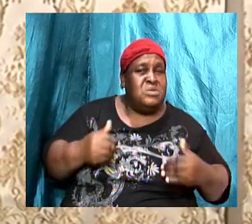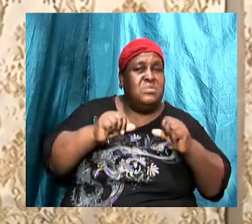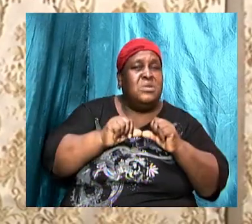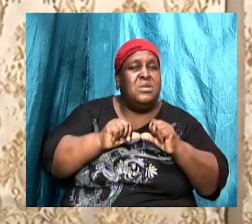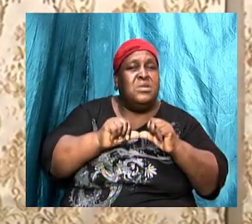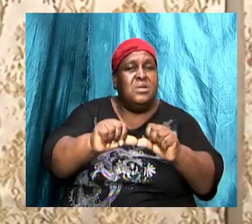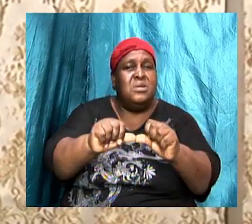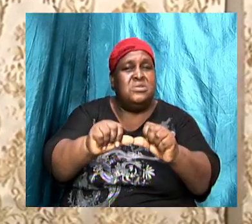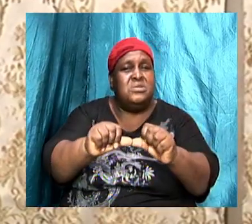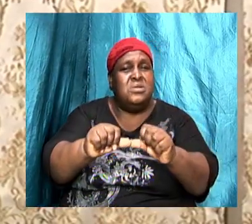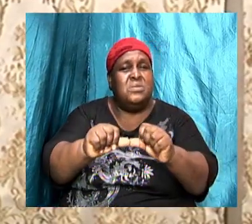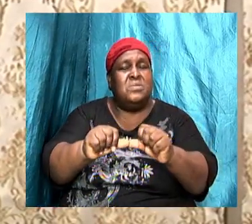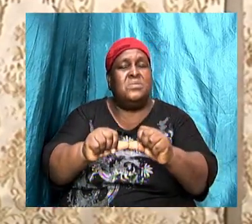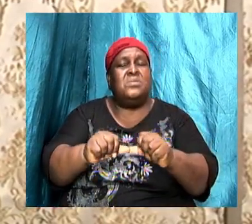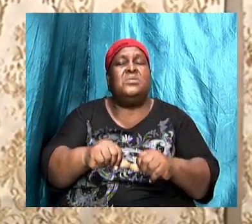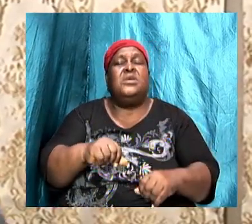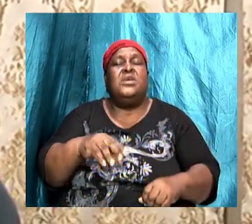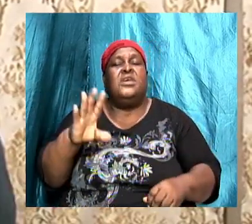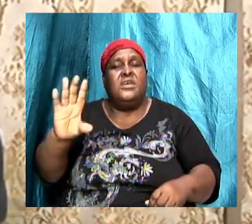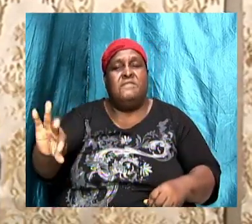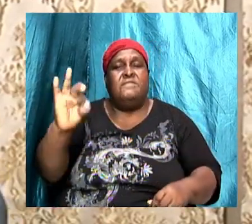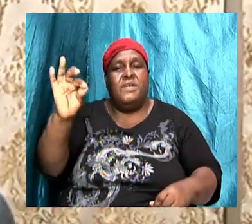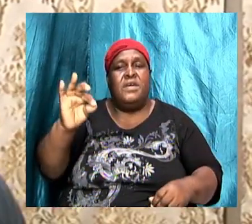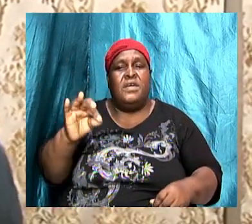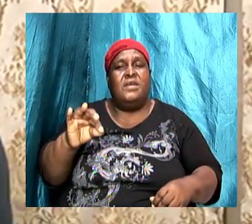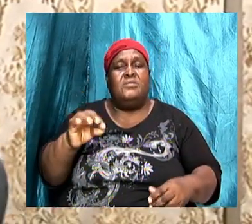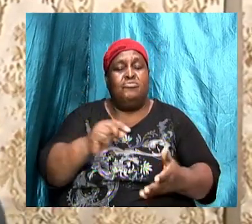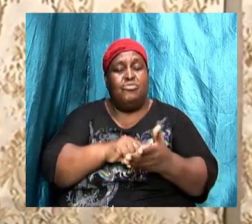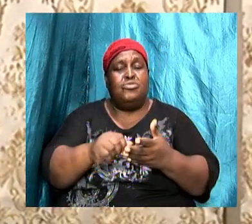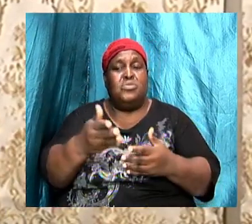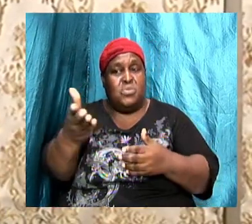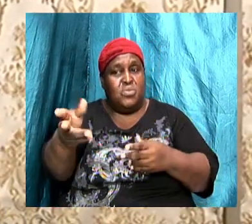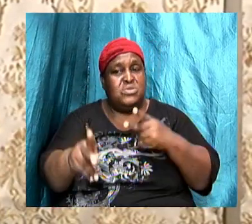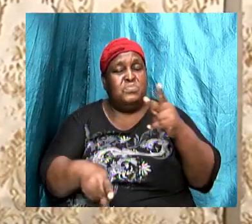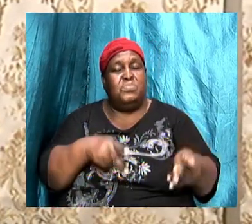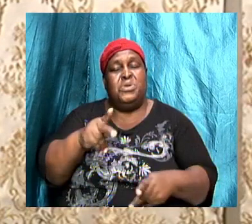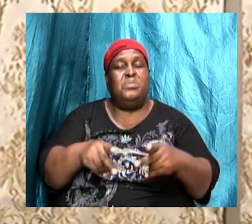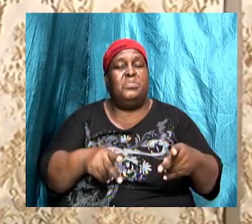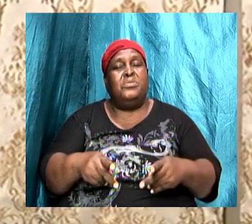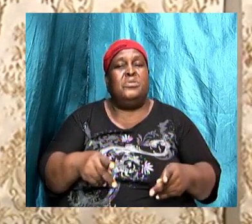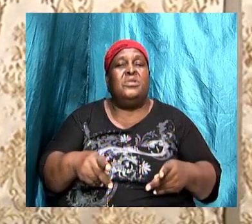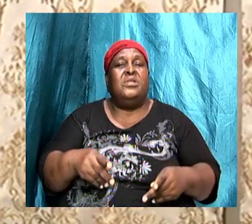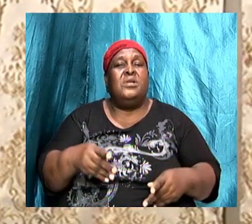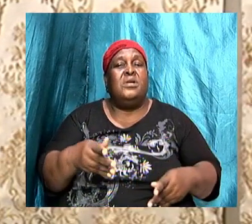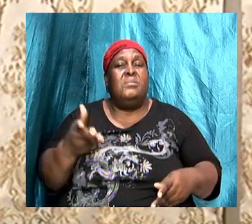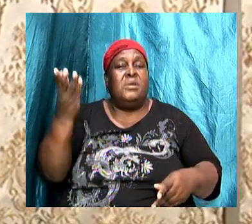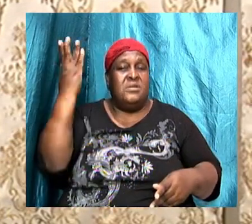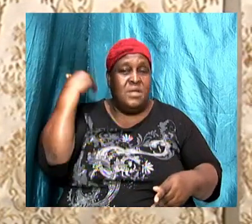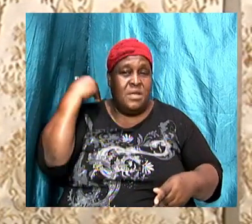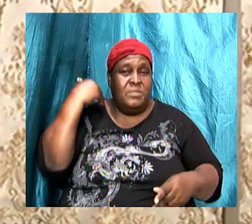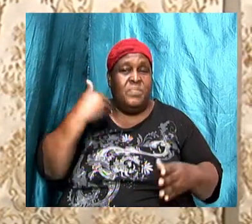And we will find that although it was written to those people then there are words in it